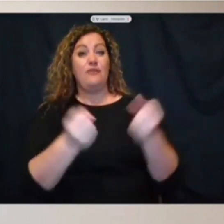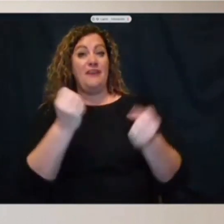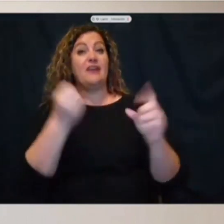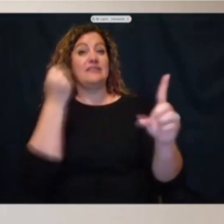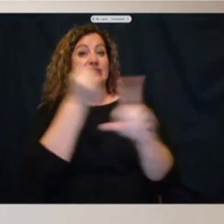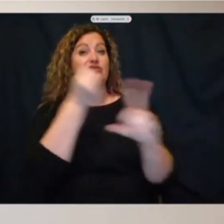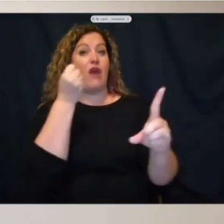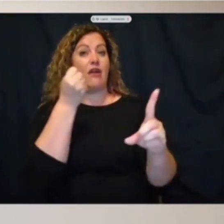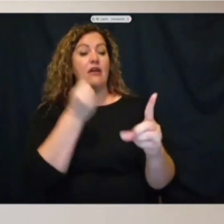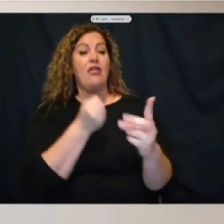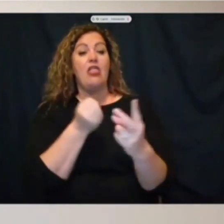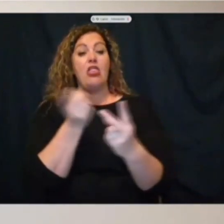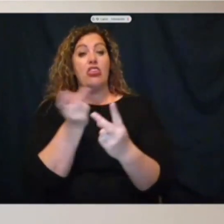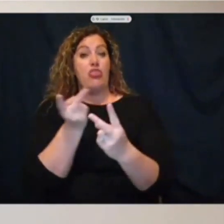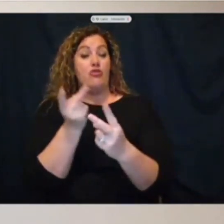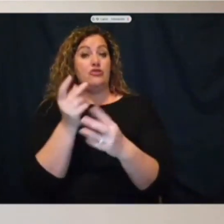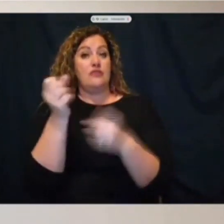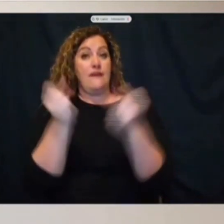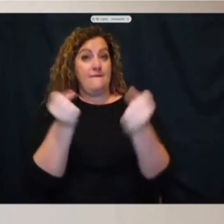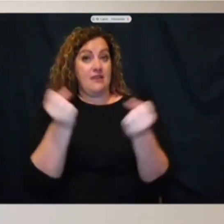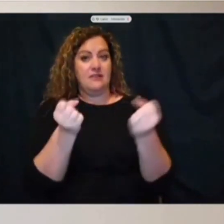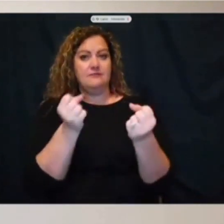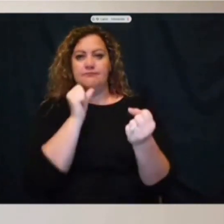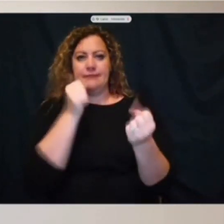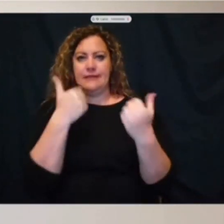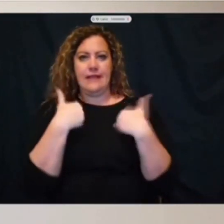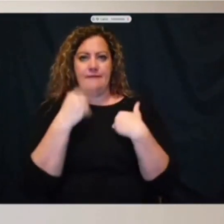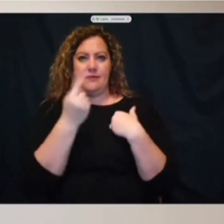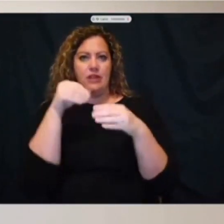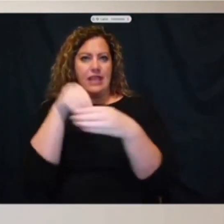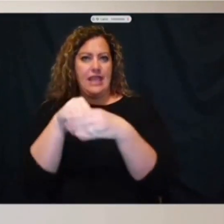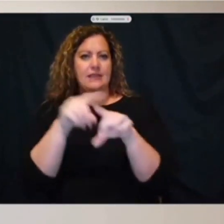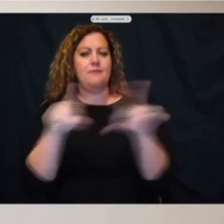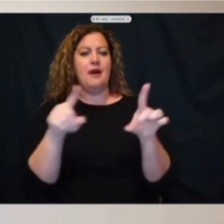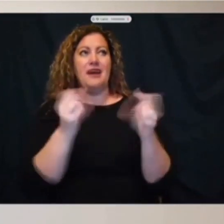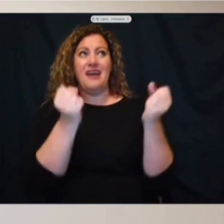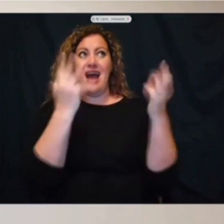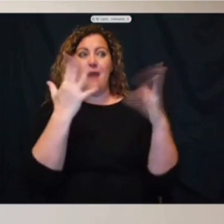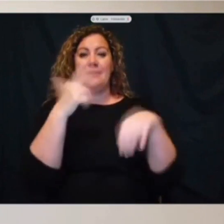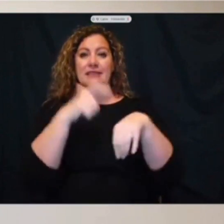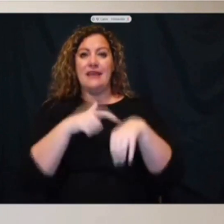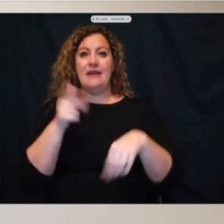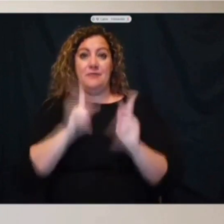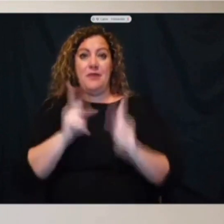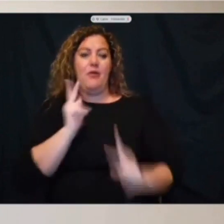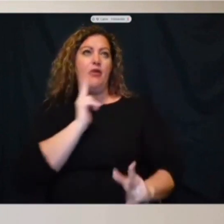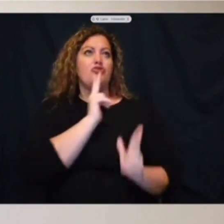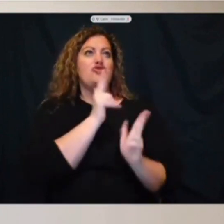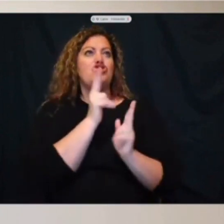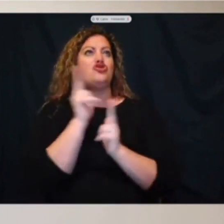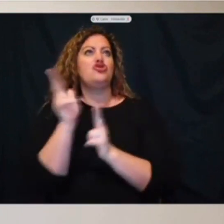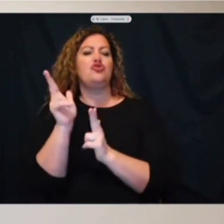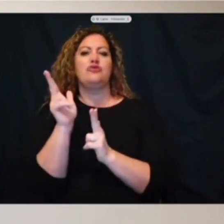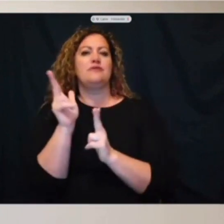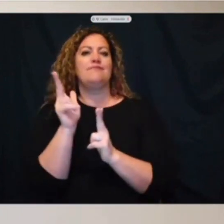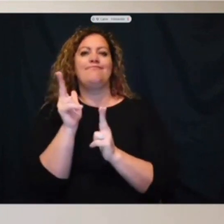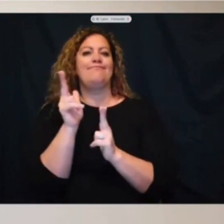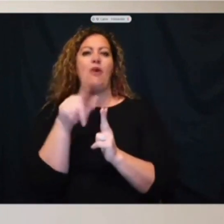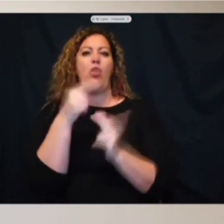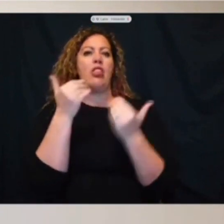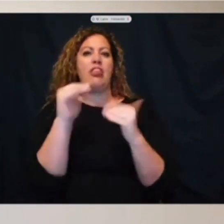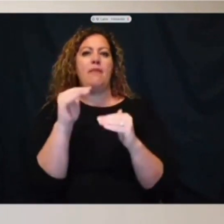vehicles were unoccupied. But certainly the number of times that people shoot is only limited by their intent.